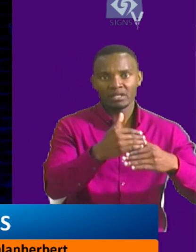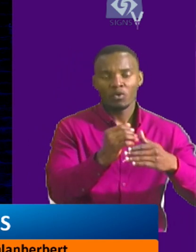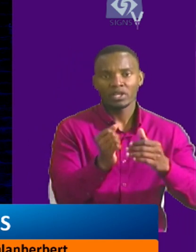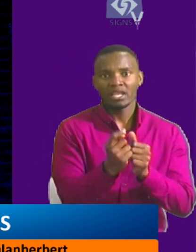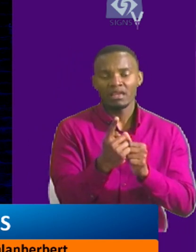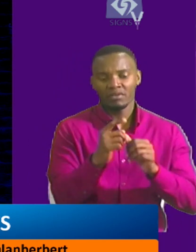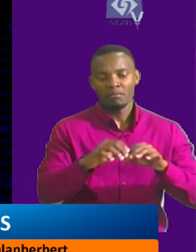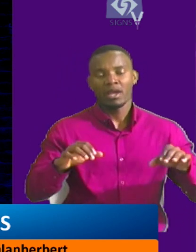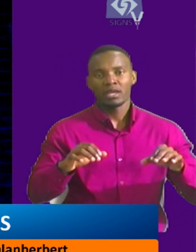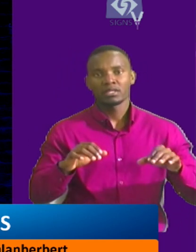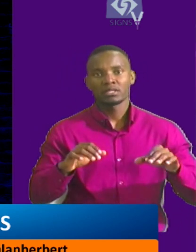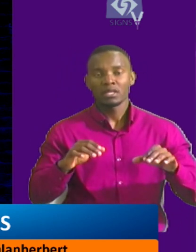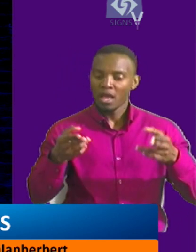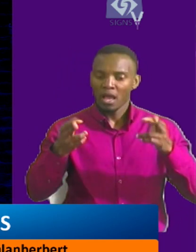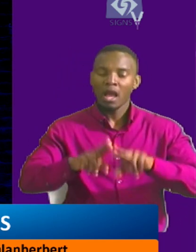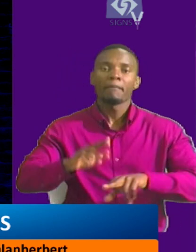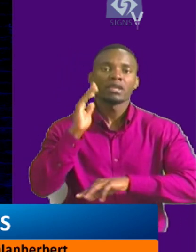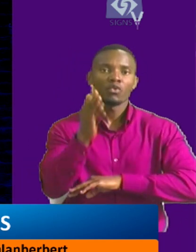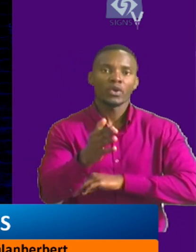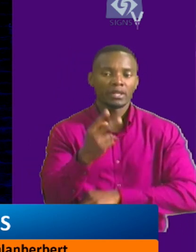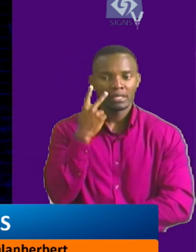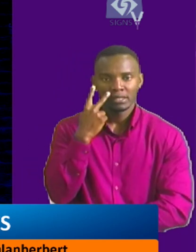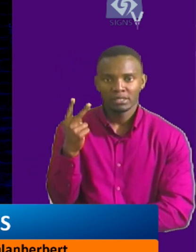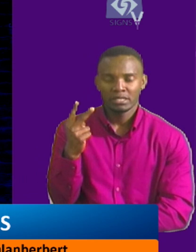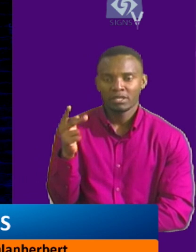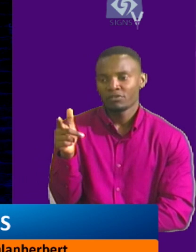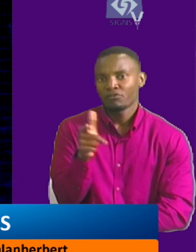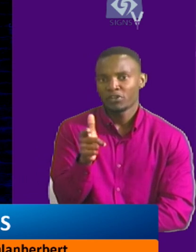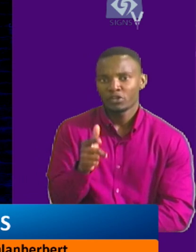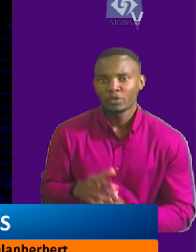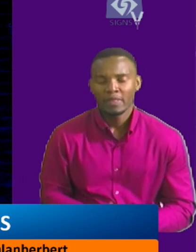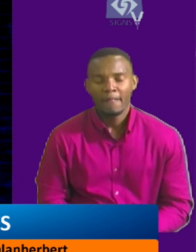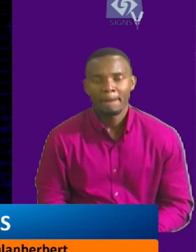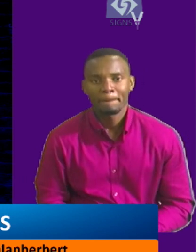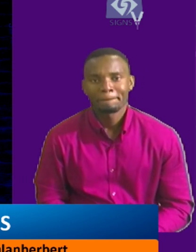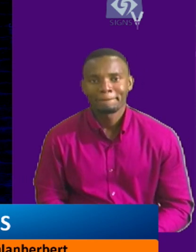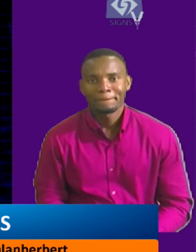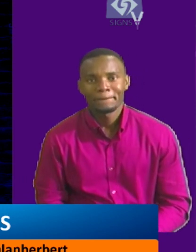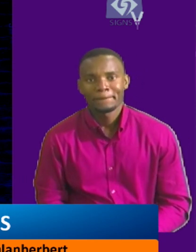delivered here. Here is the president speaking in Narok, Iwochi.